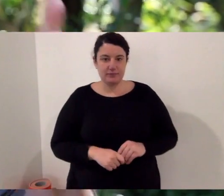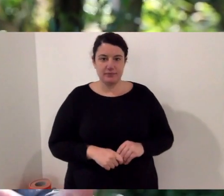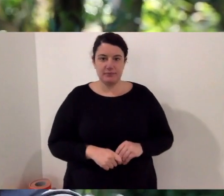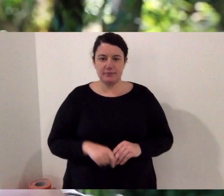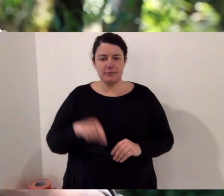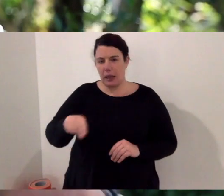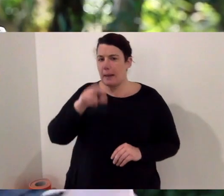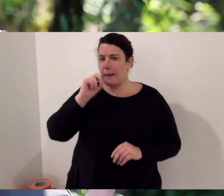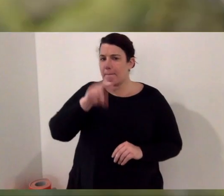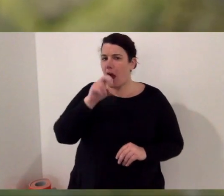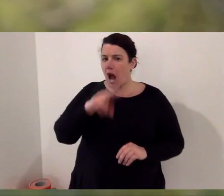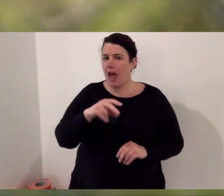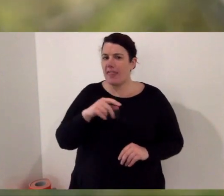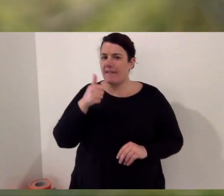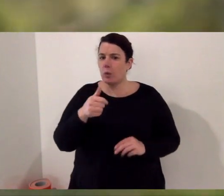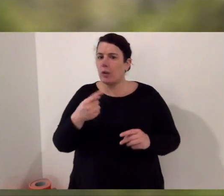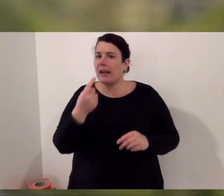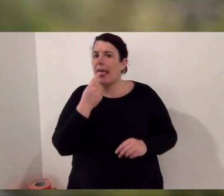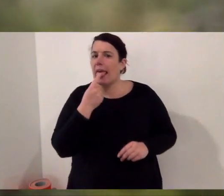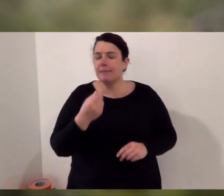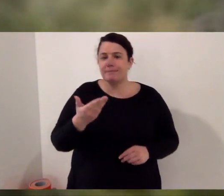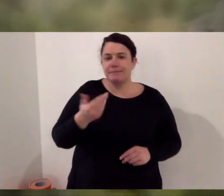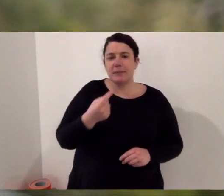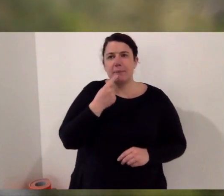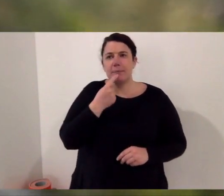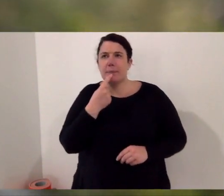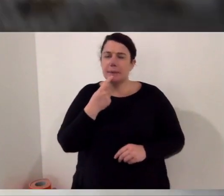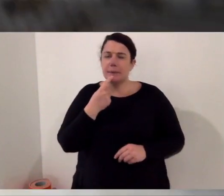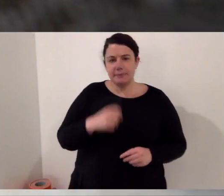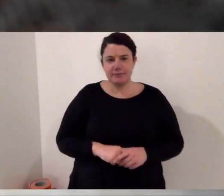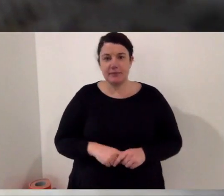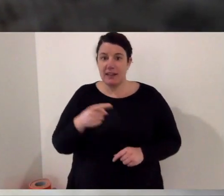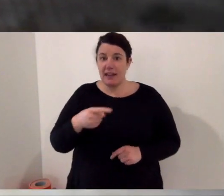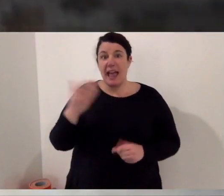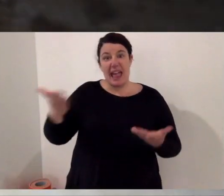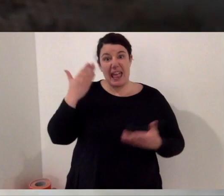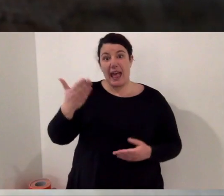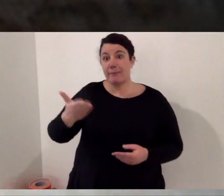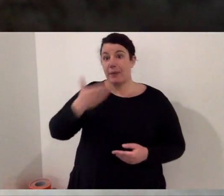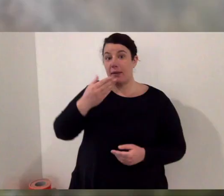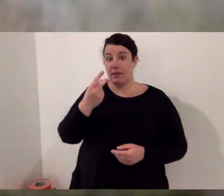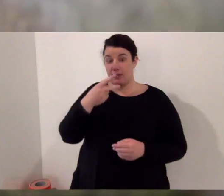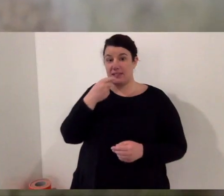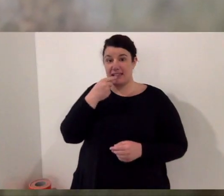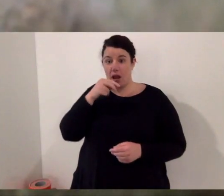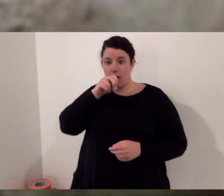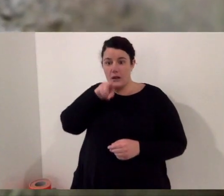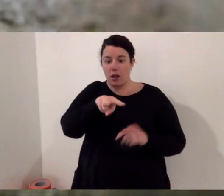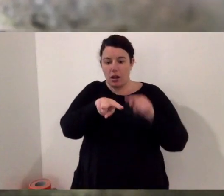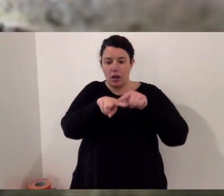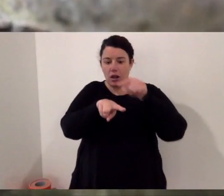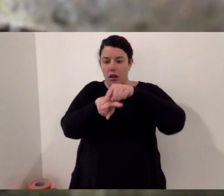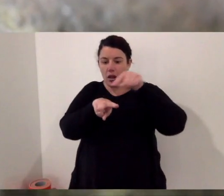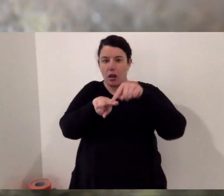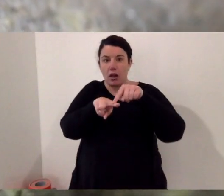the animal from its heat signature. Pythons have a great sense of taste. And they actually taste the